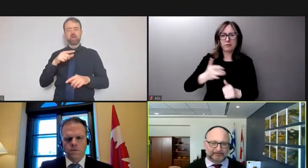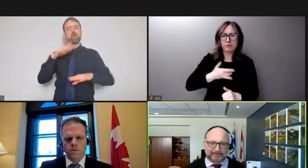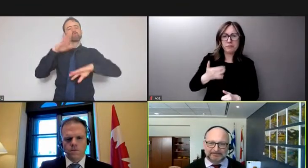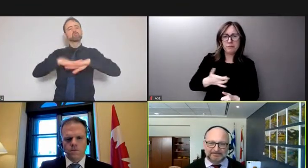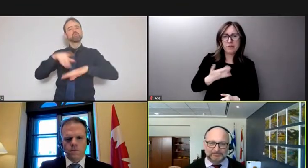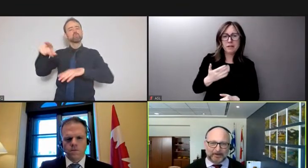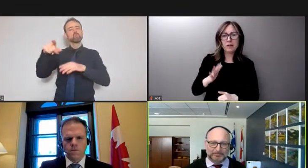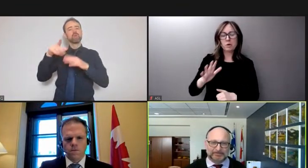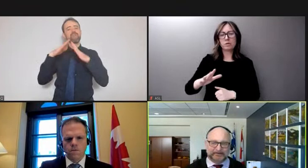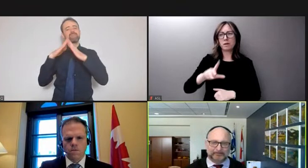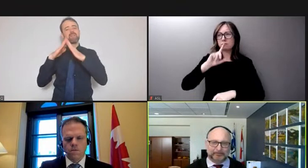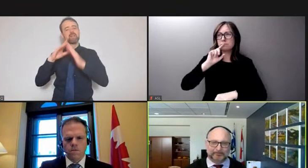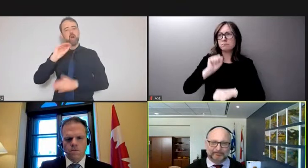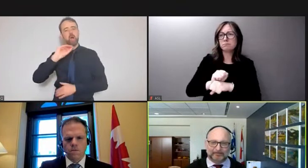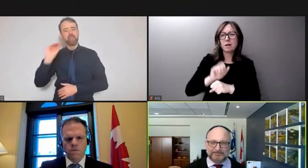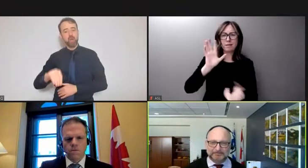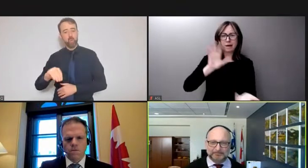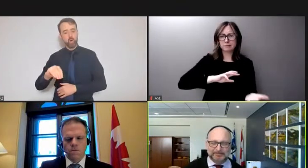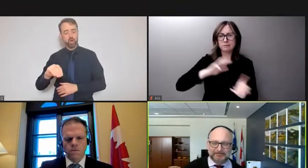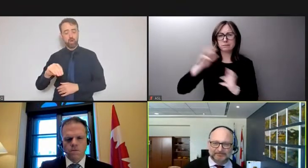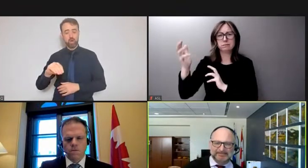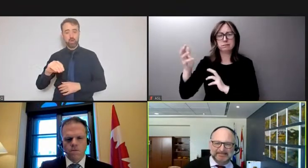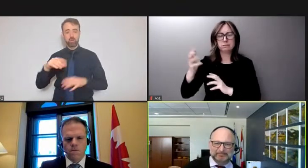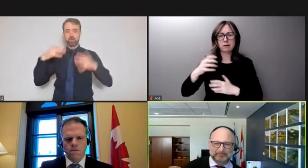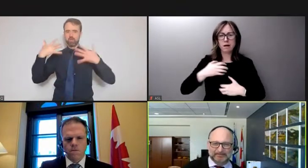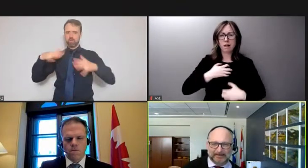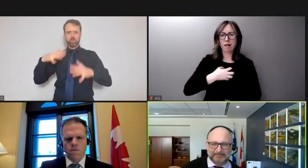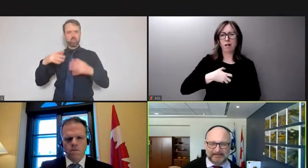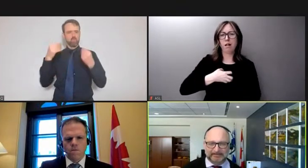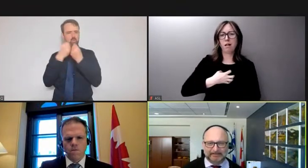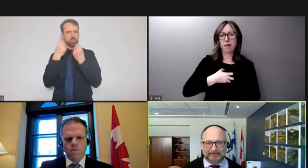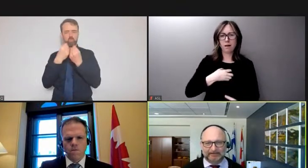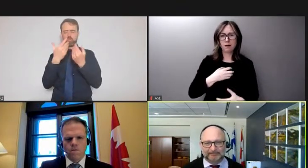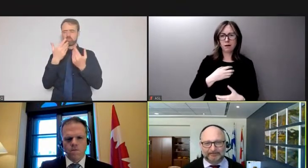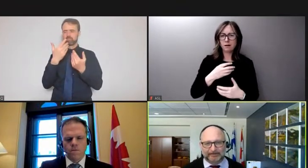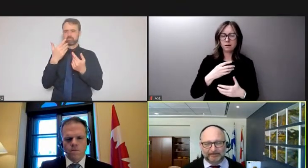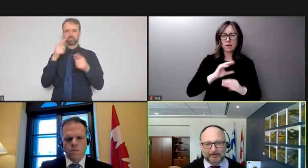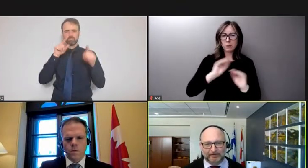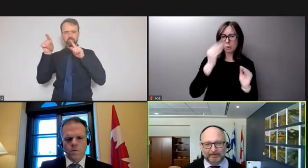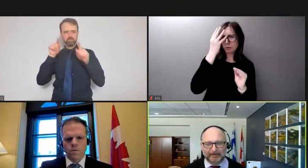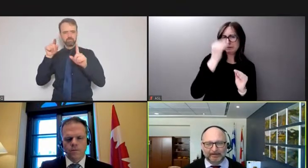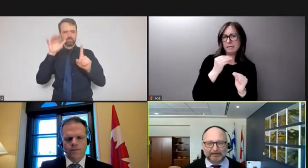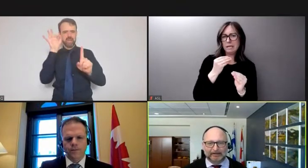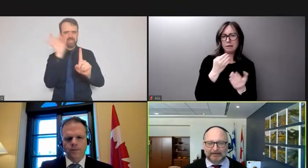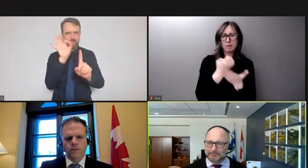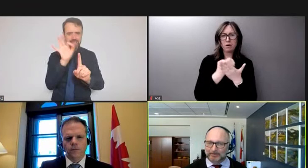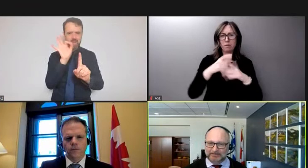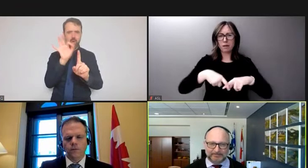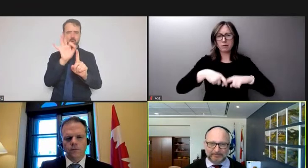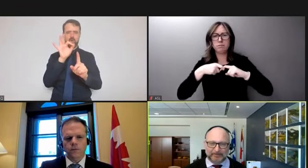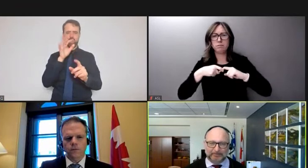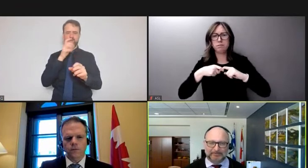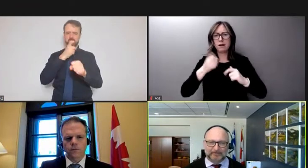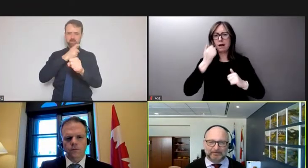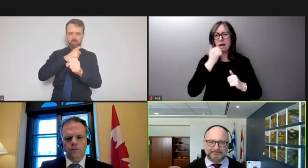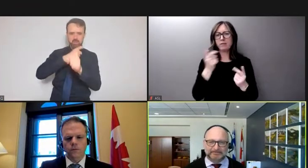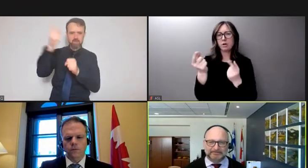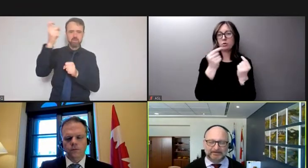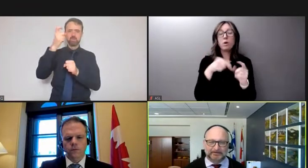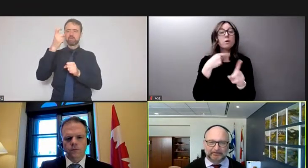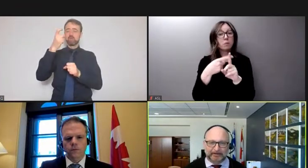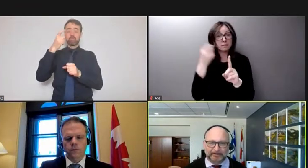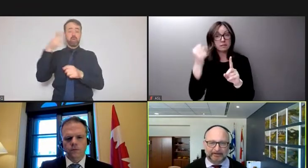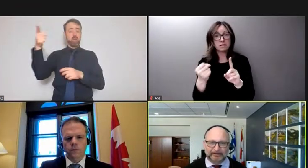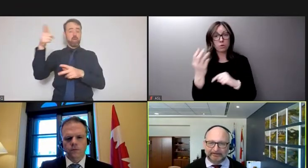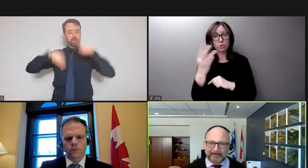that disruption, that real profound disruption of sleep and daily life and the economy, as well as for the people of southwestern Ontario.